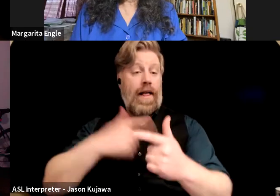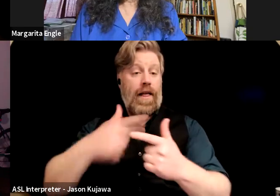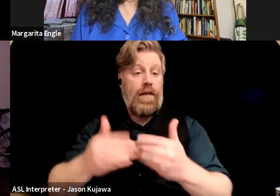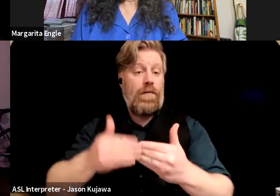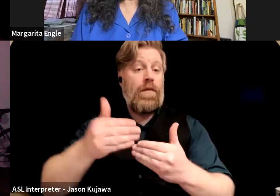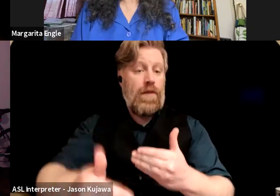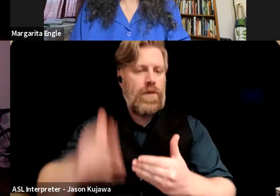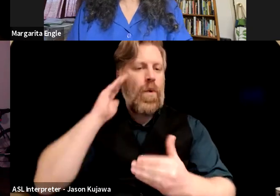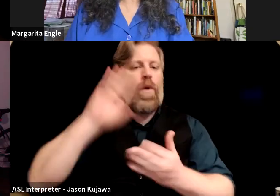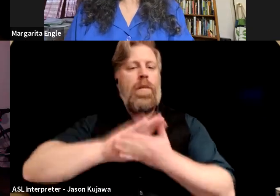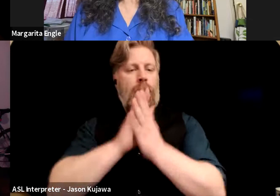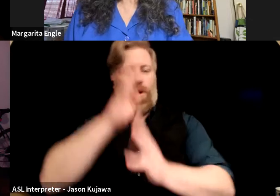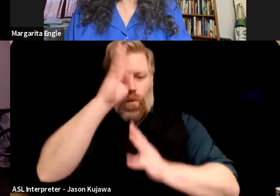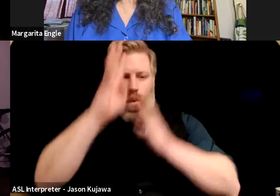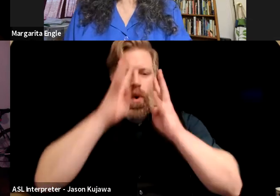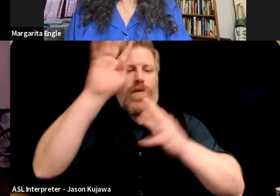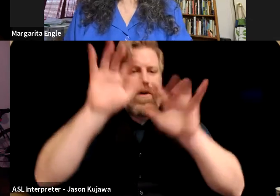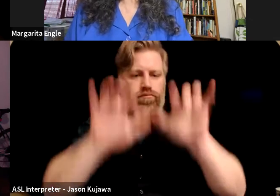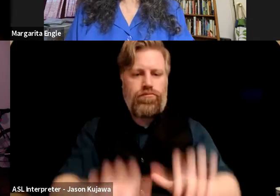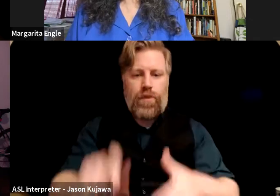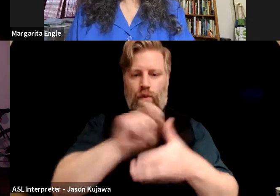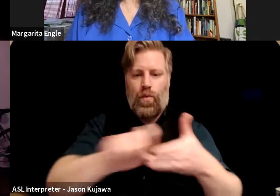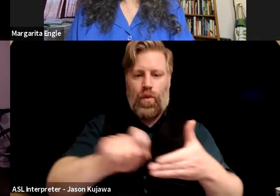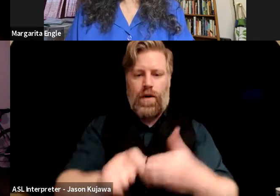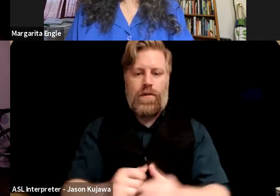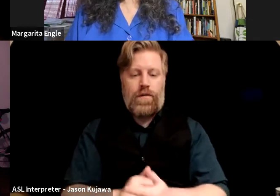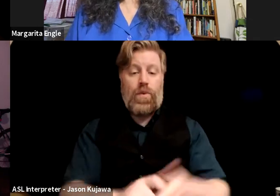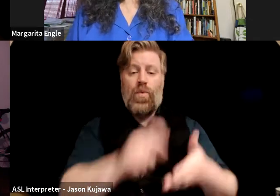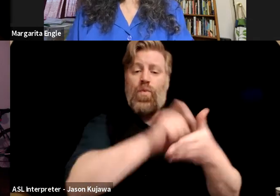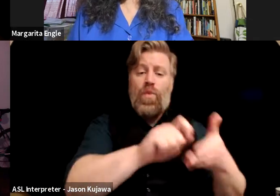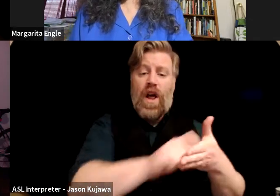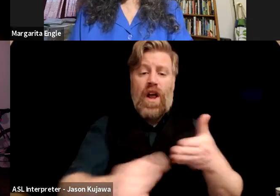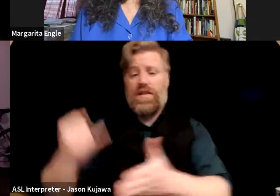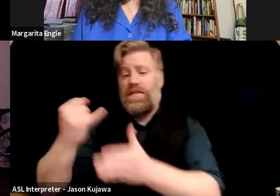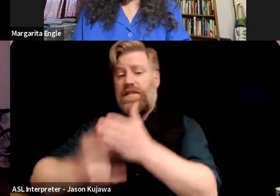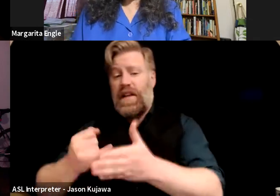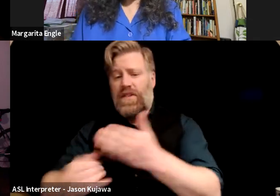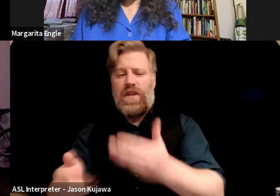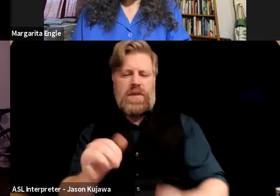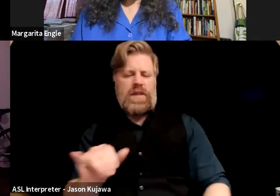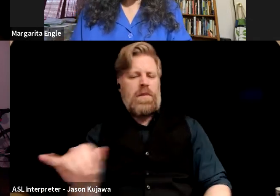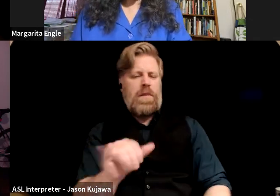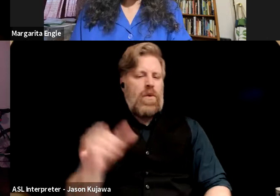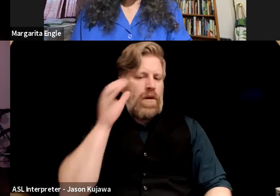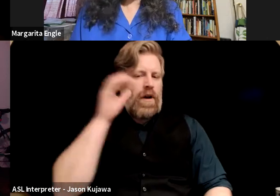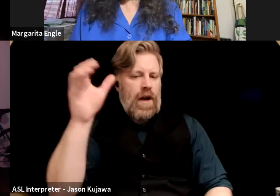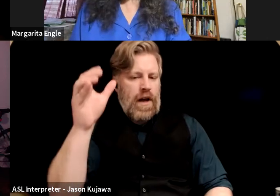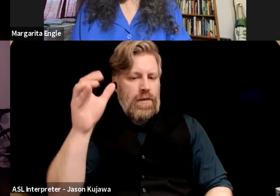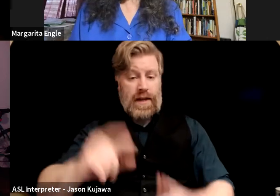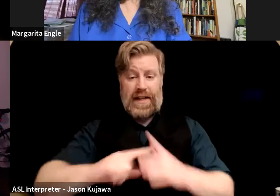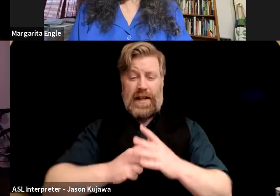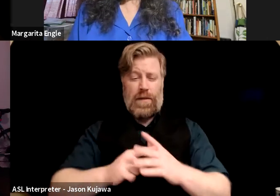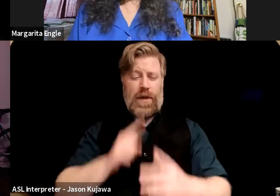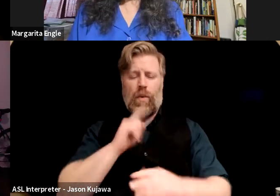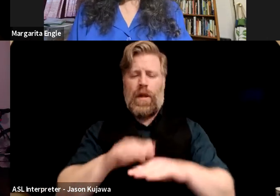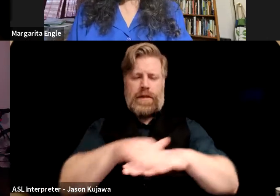and I equals writing and sketching kind of in similar in some ways. Um, you start off really, really rough